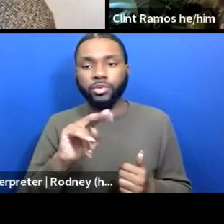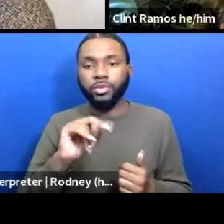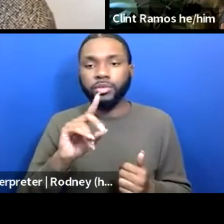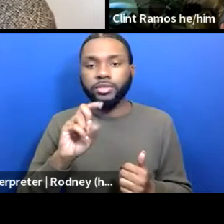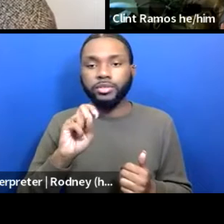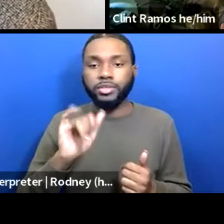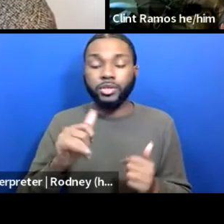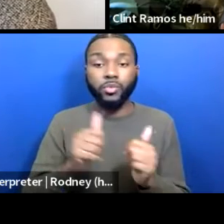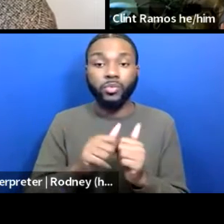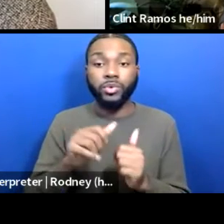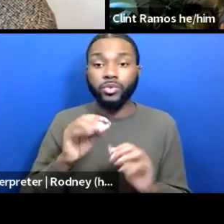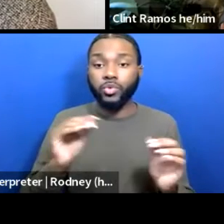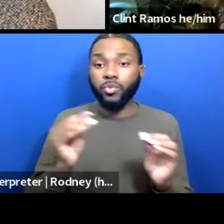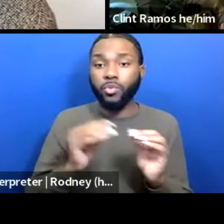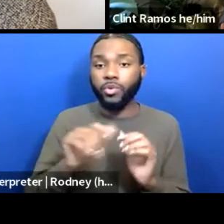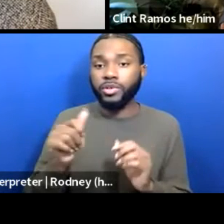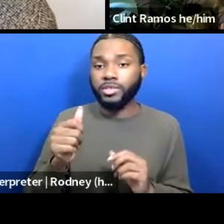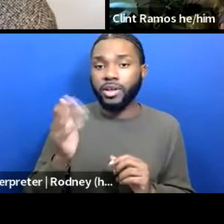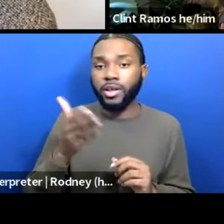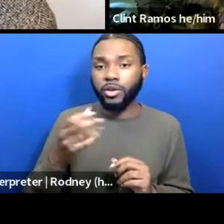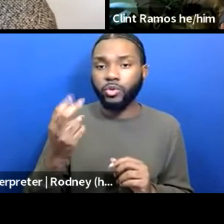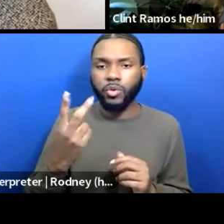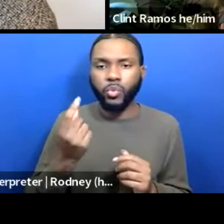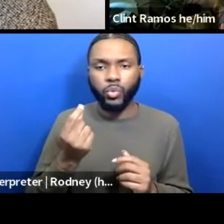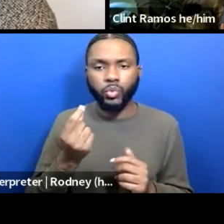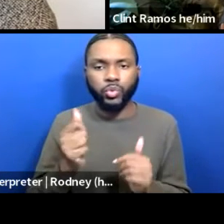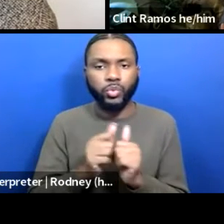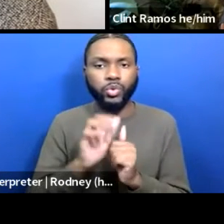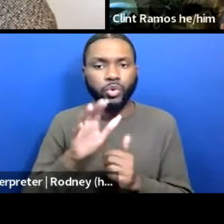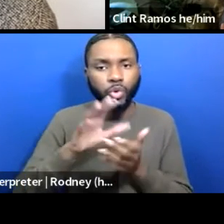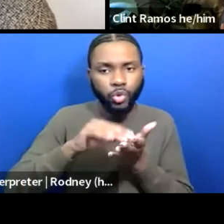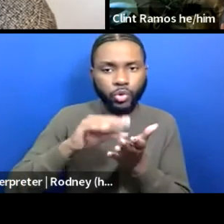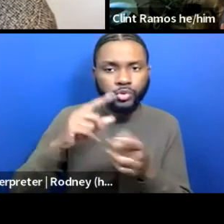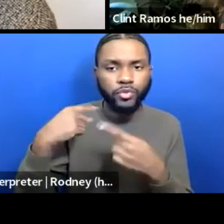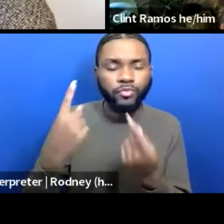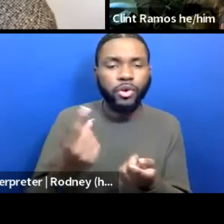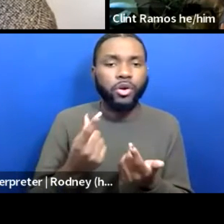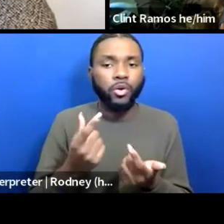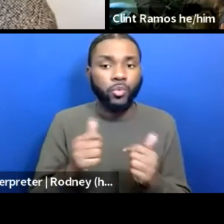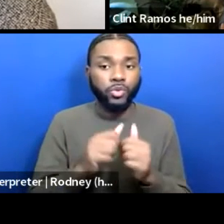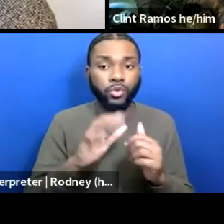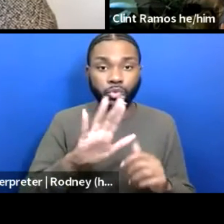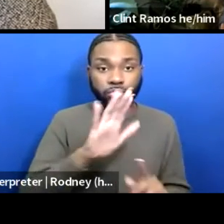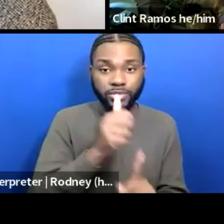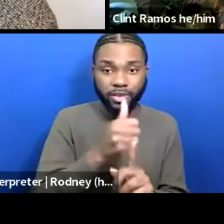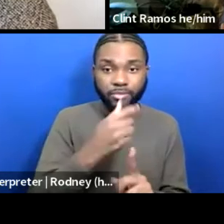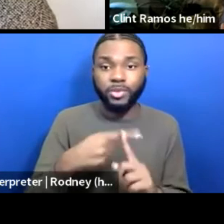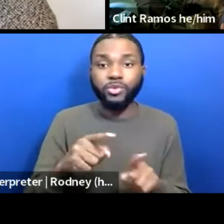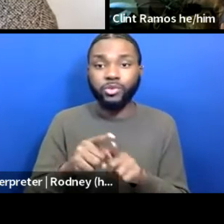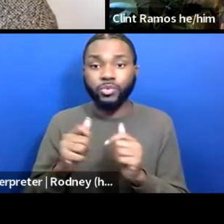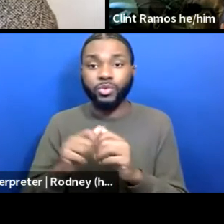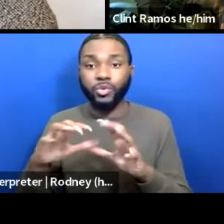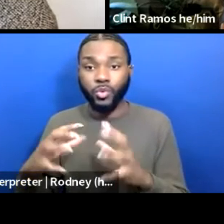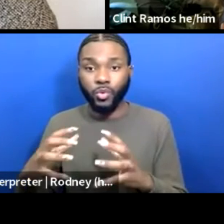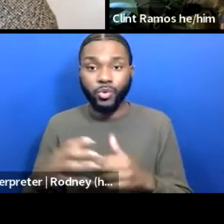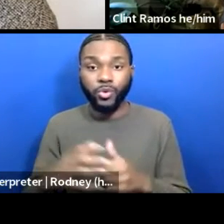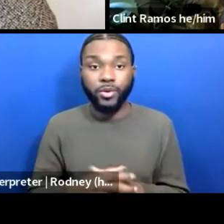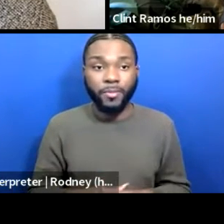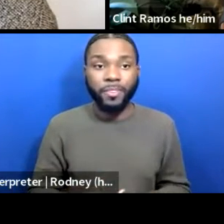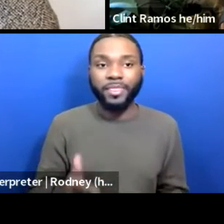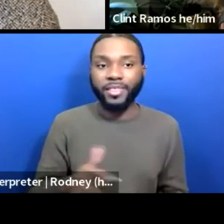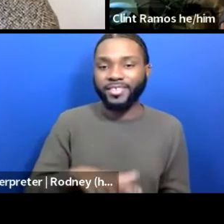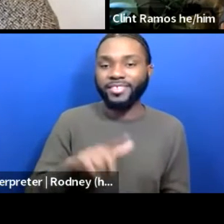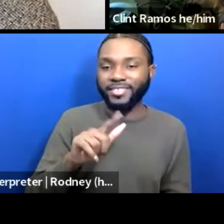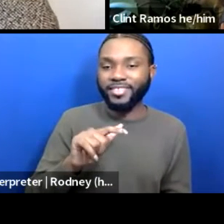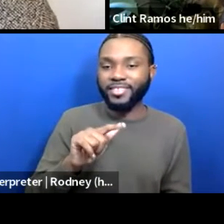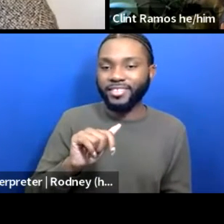now? And where is the cohort and what is the cohort? Well, okay. So that part is really exciting.